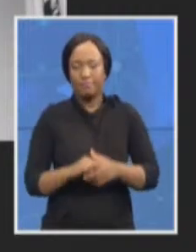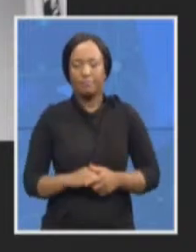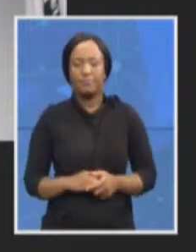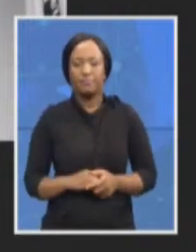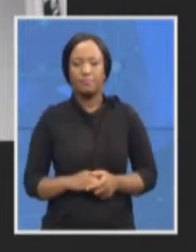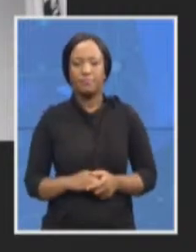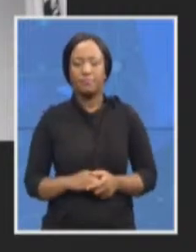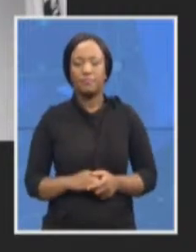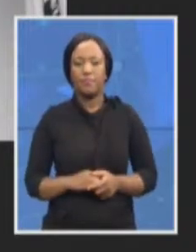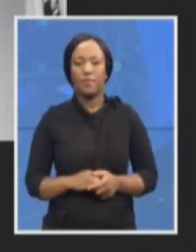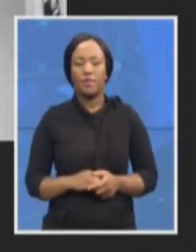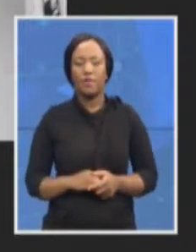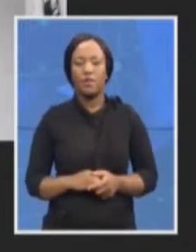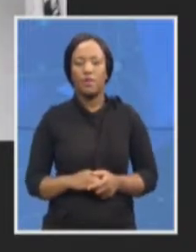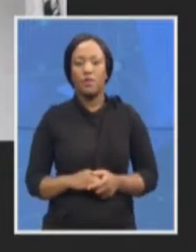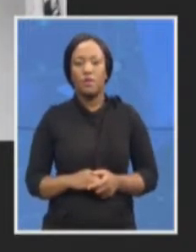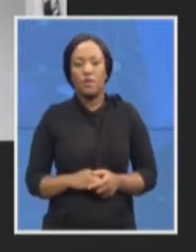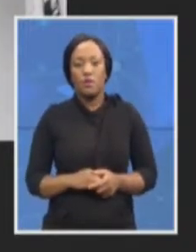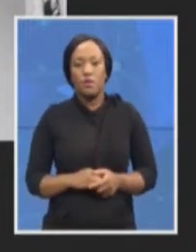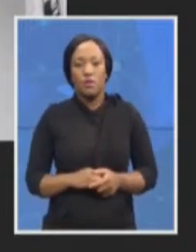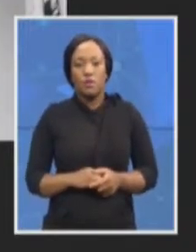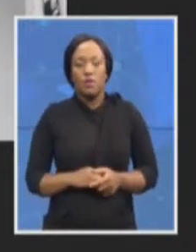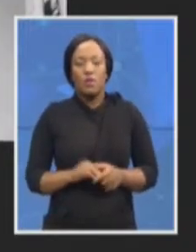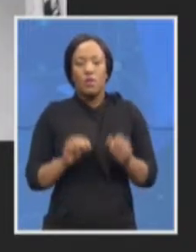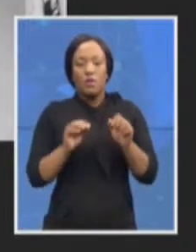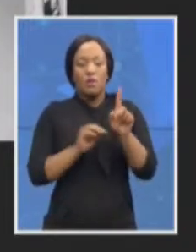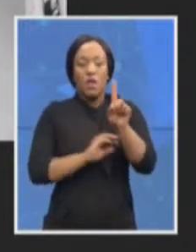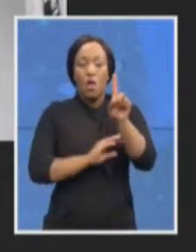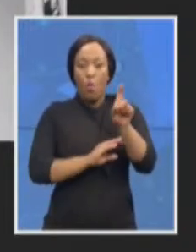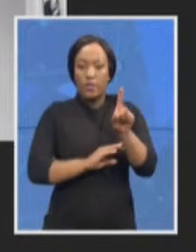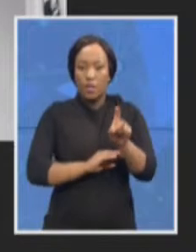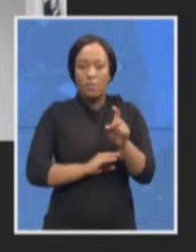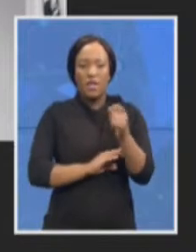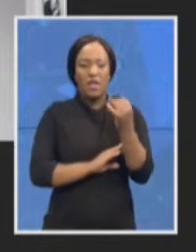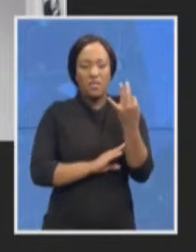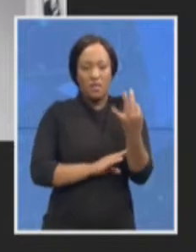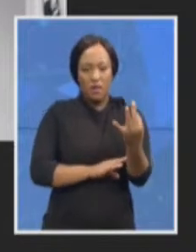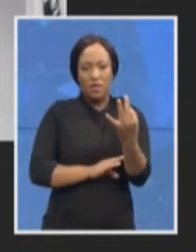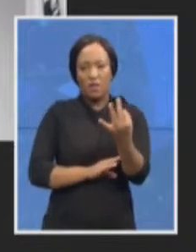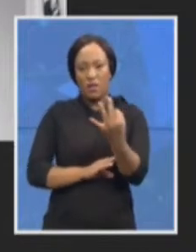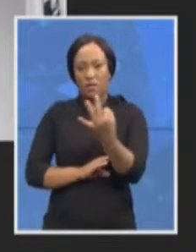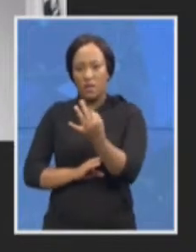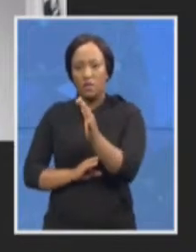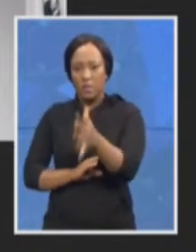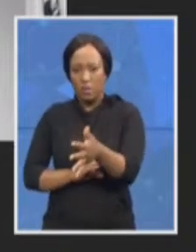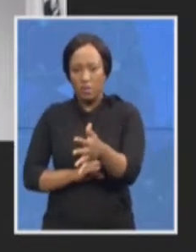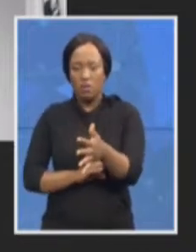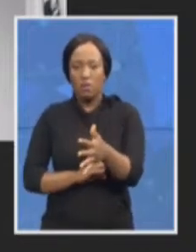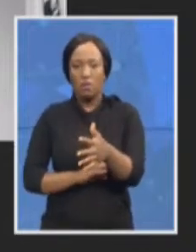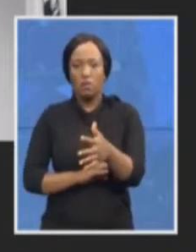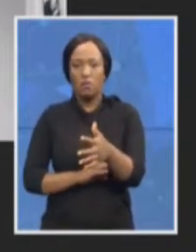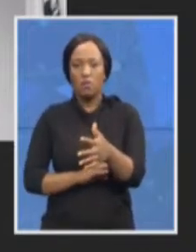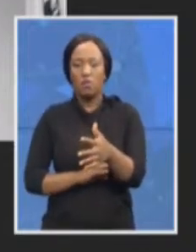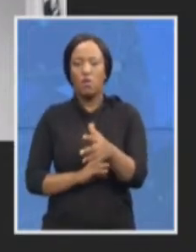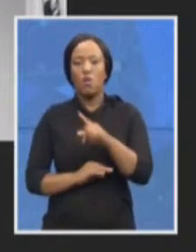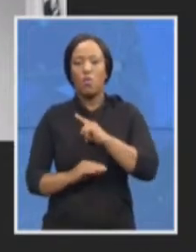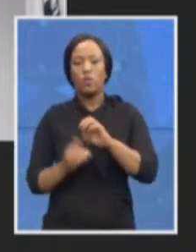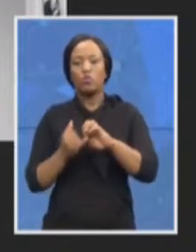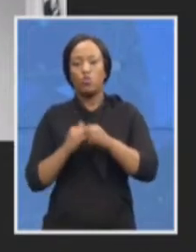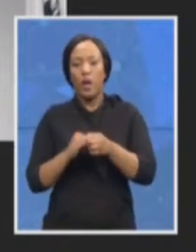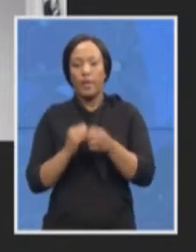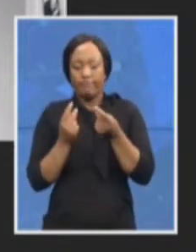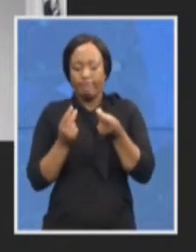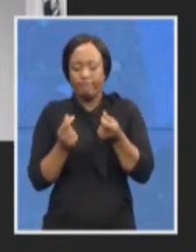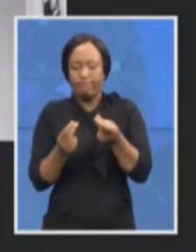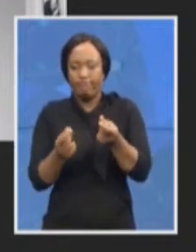of three so that we try and really expedite this process because we actually